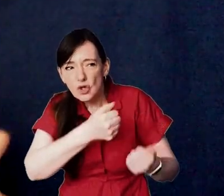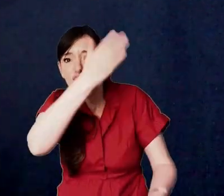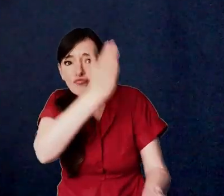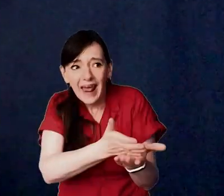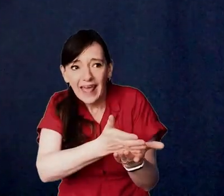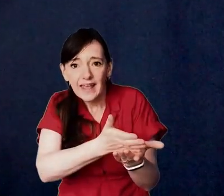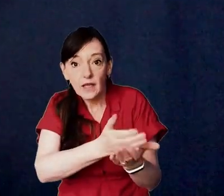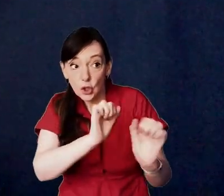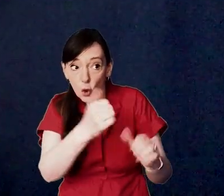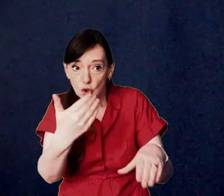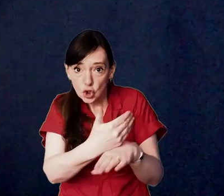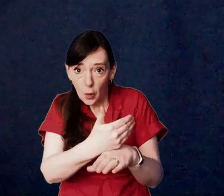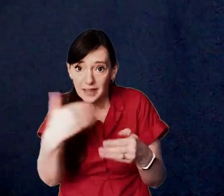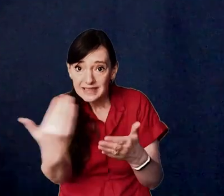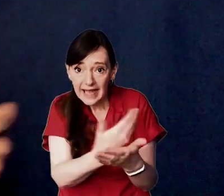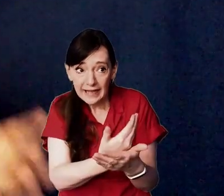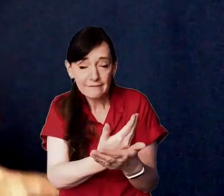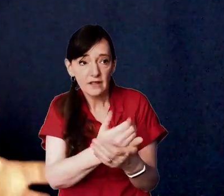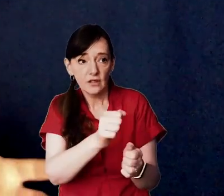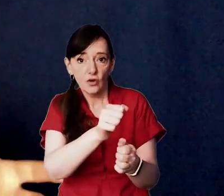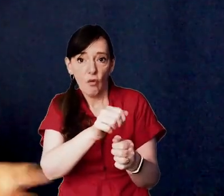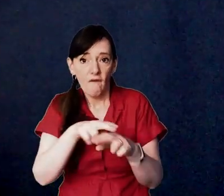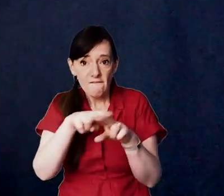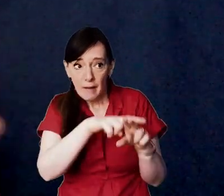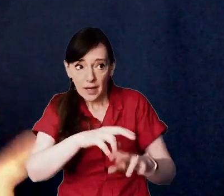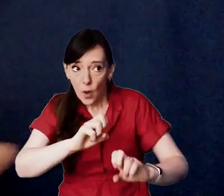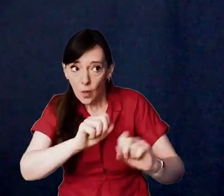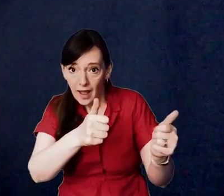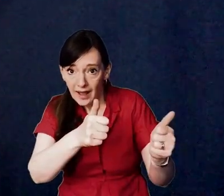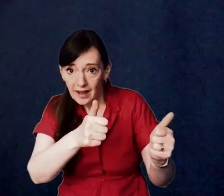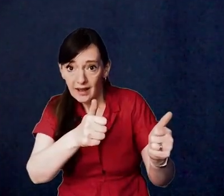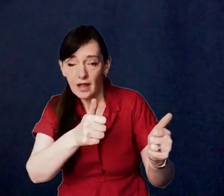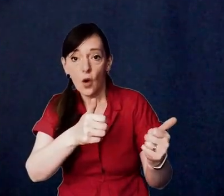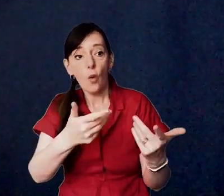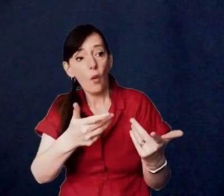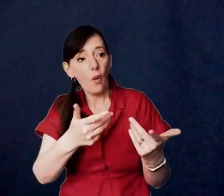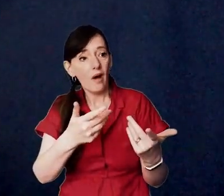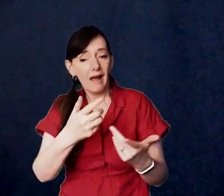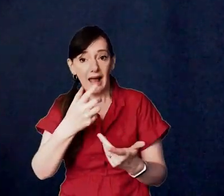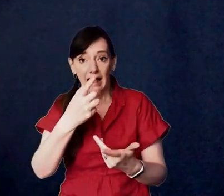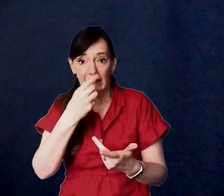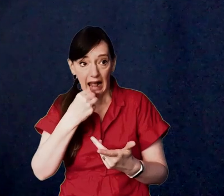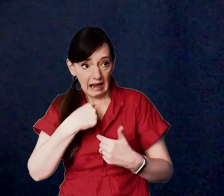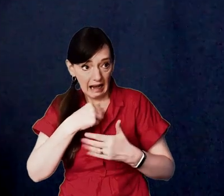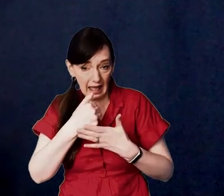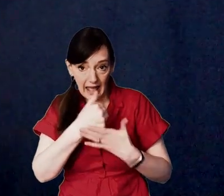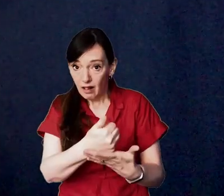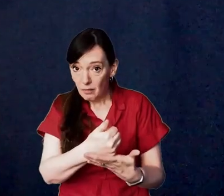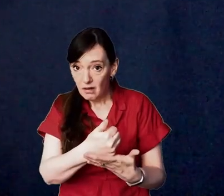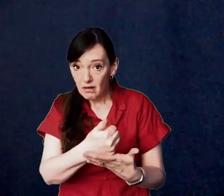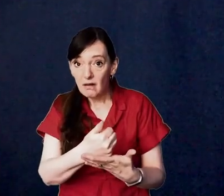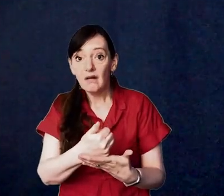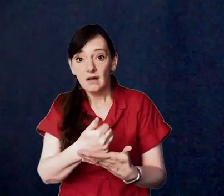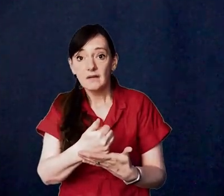your job okay with all of these layoffs is your family okay and depending on the answer you get you could ask is there any way i can help